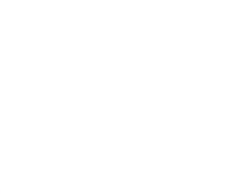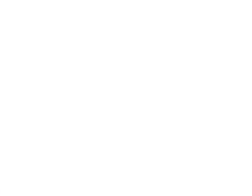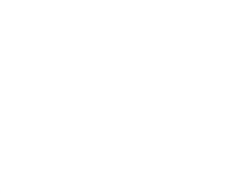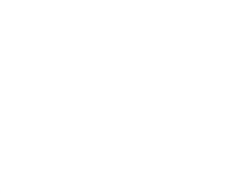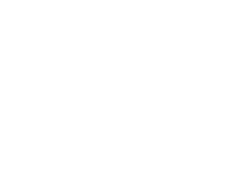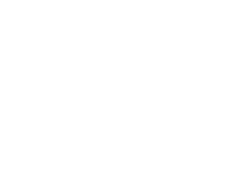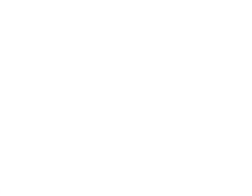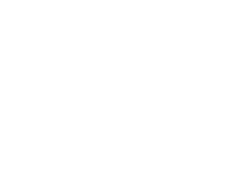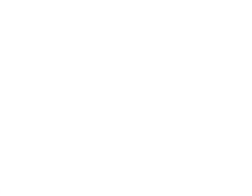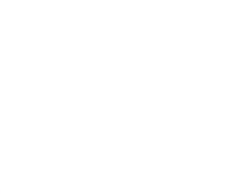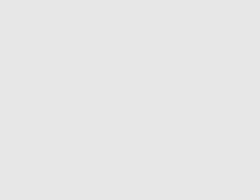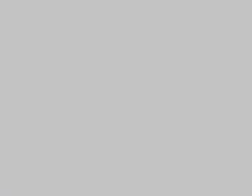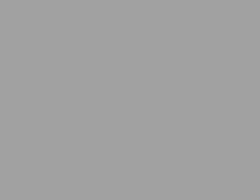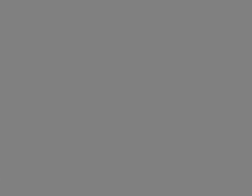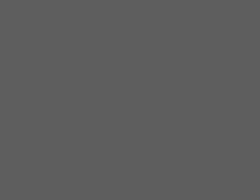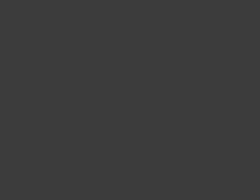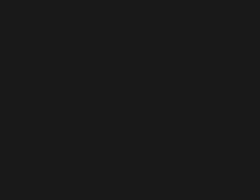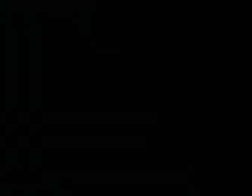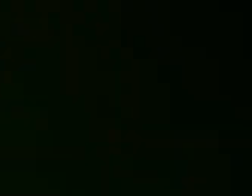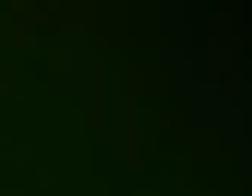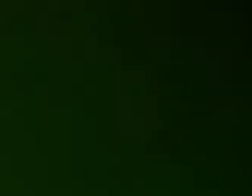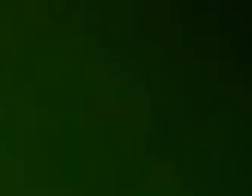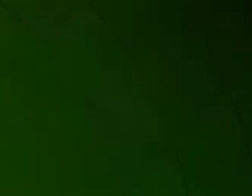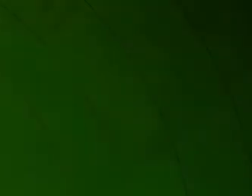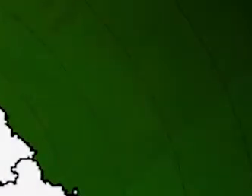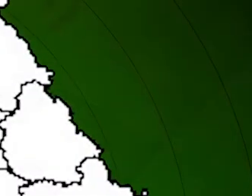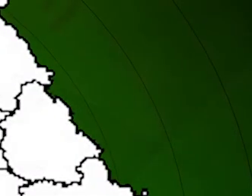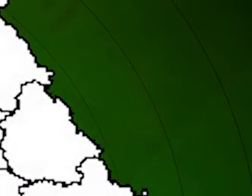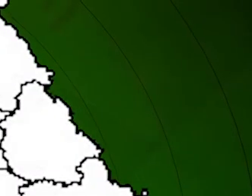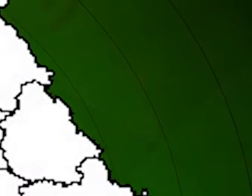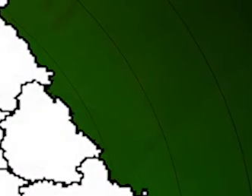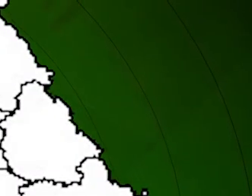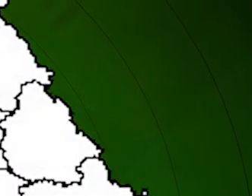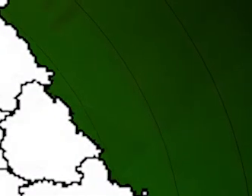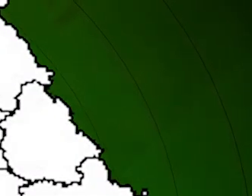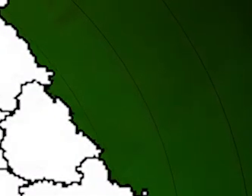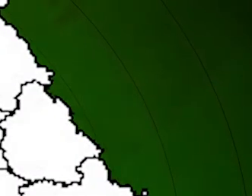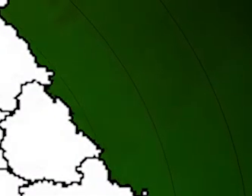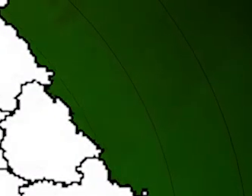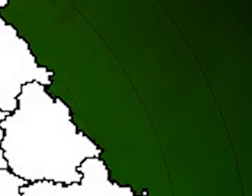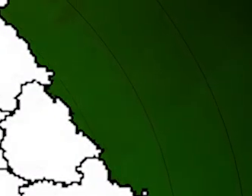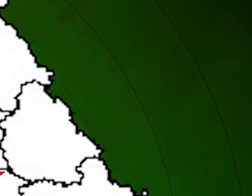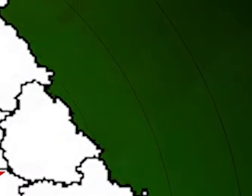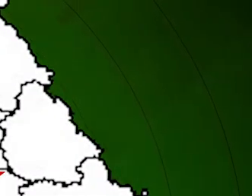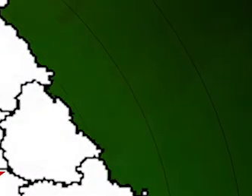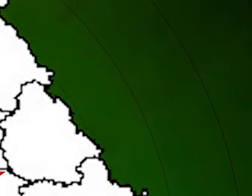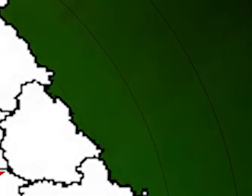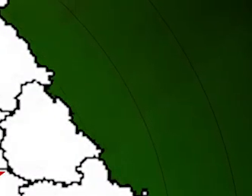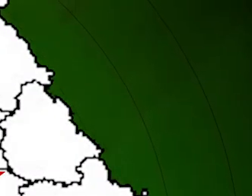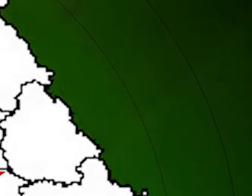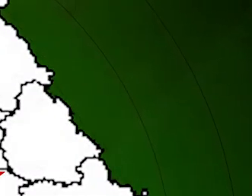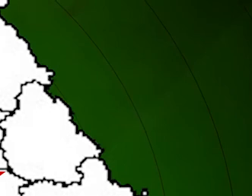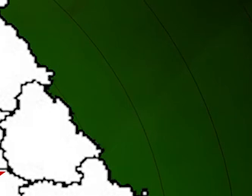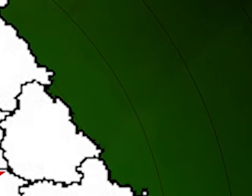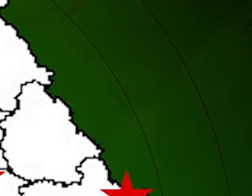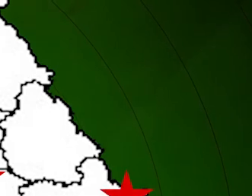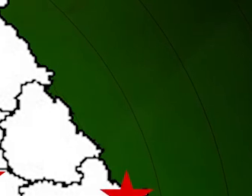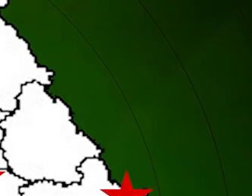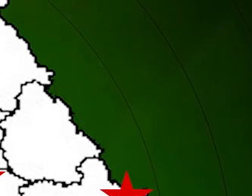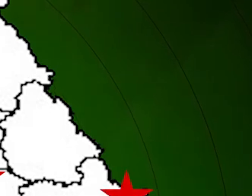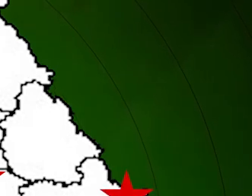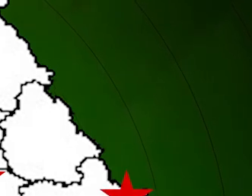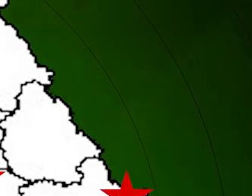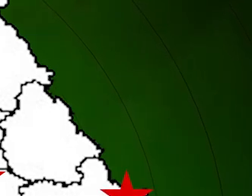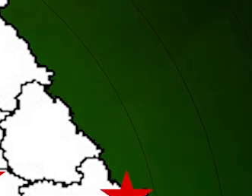Institute at Pikeville Medical Center. Local hospitals receiving National Guard teams include Highlands ARH in Prestonsburg,